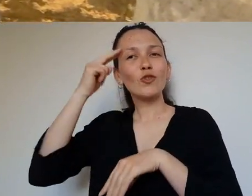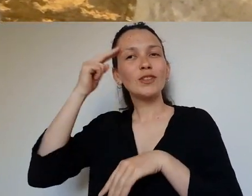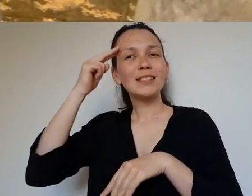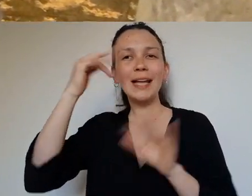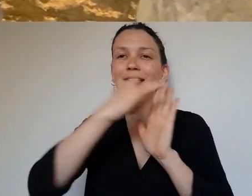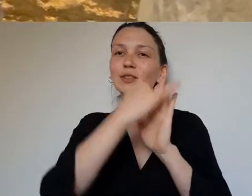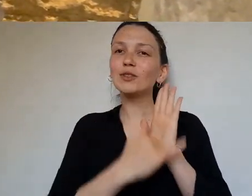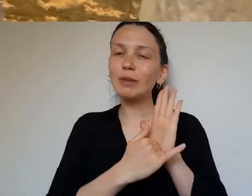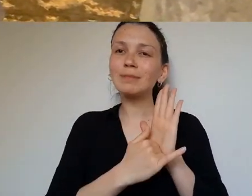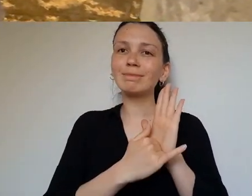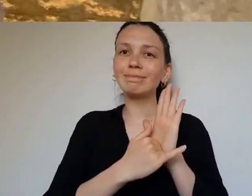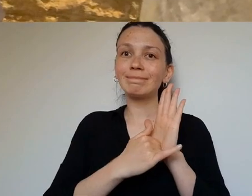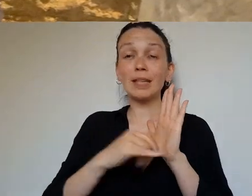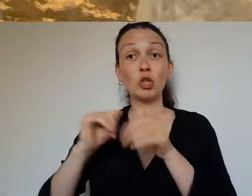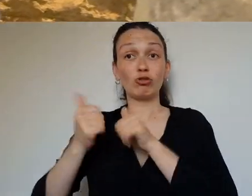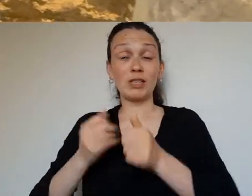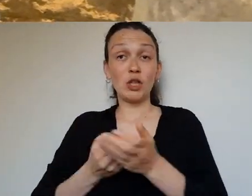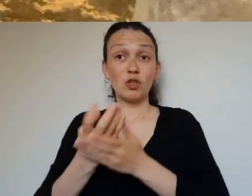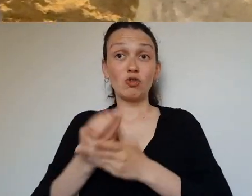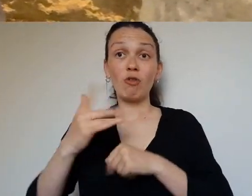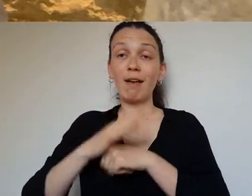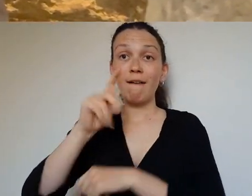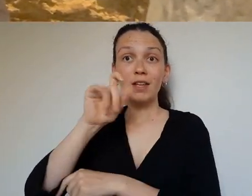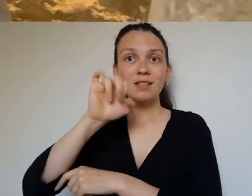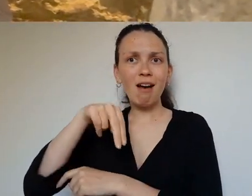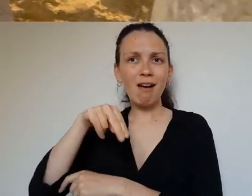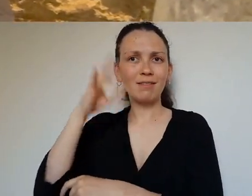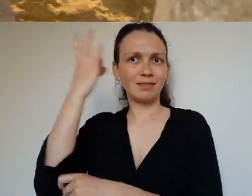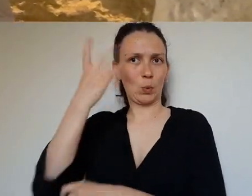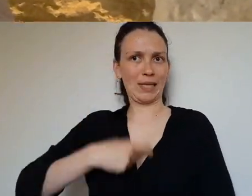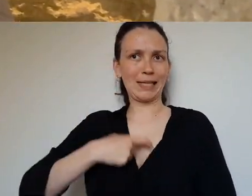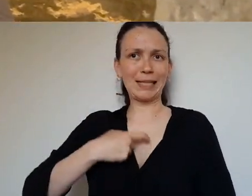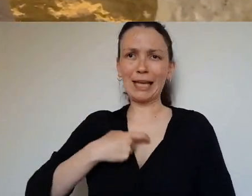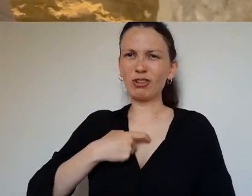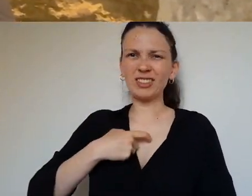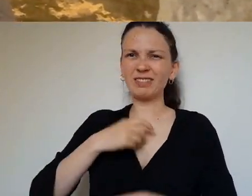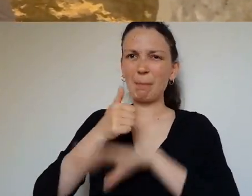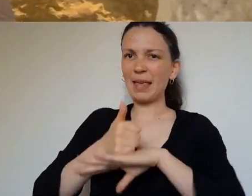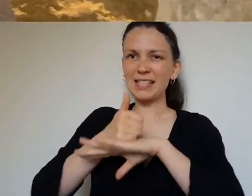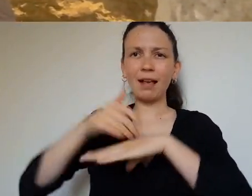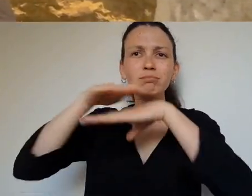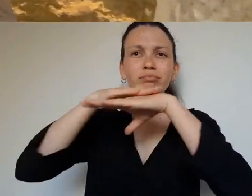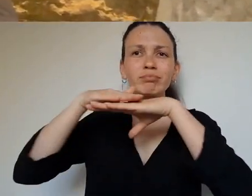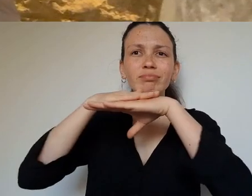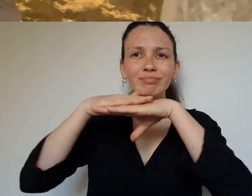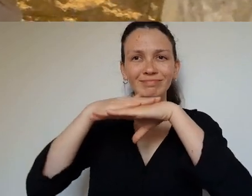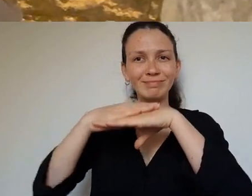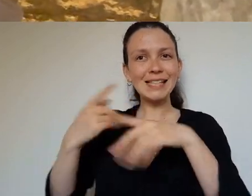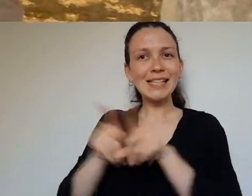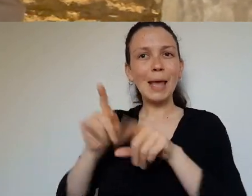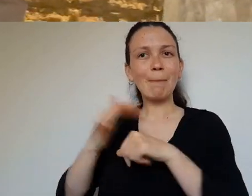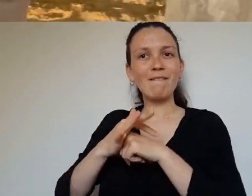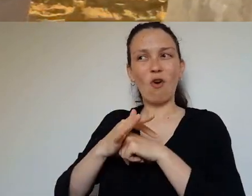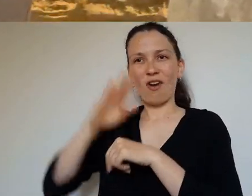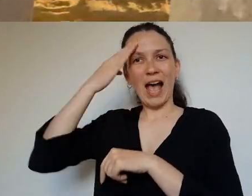The oversimplification of the character of Queen Maeve in the traditional telling of the Thawne's cattle raid of Cooley. The underestimation